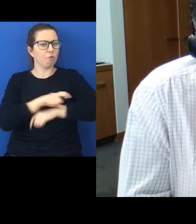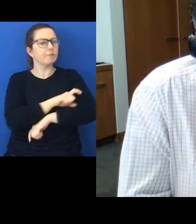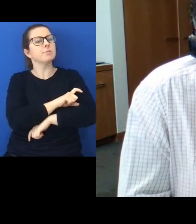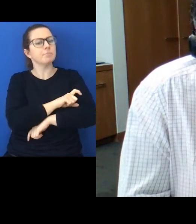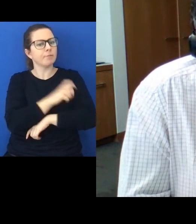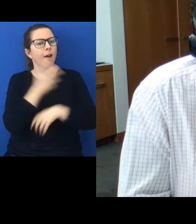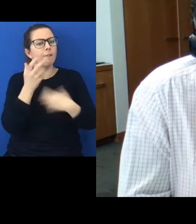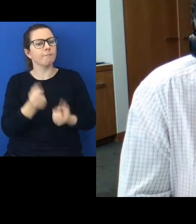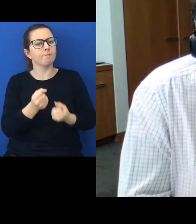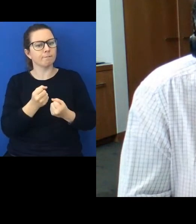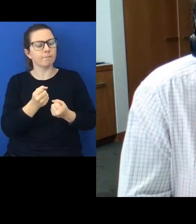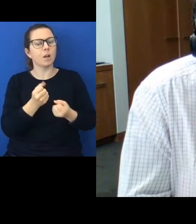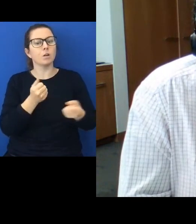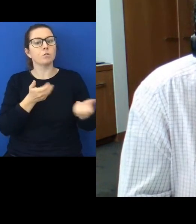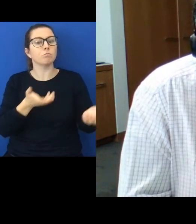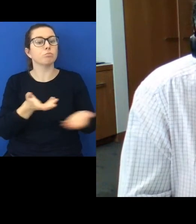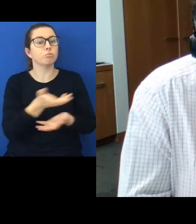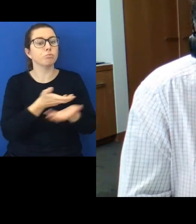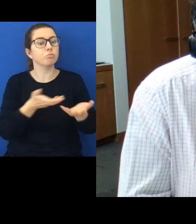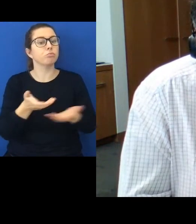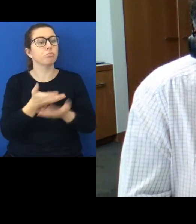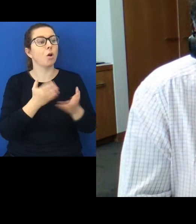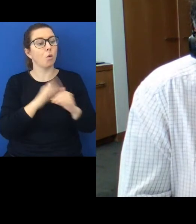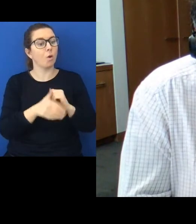through the conversation at the table